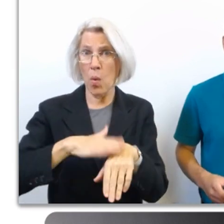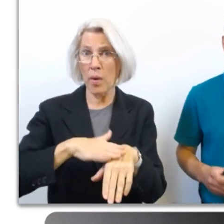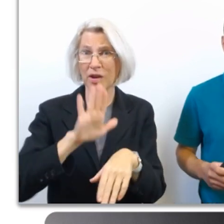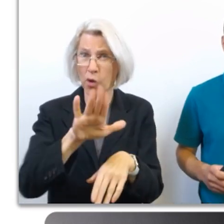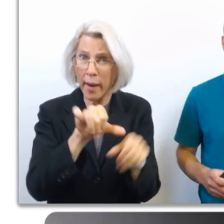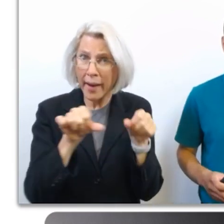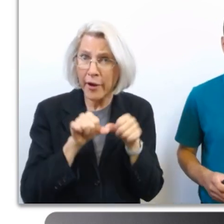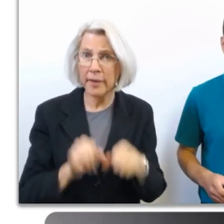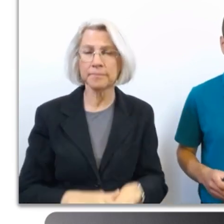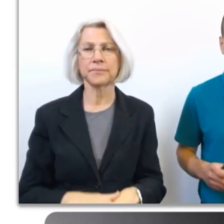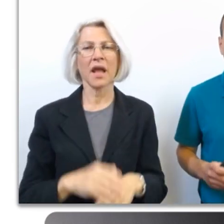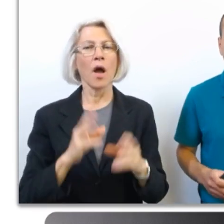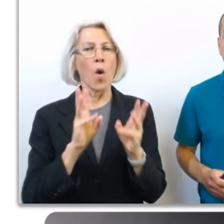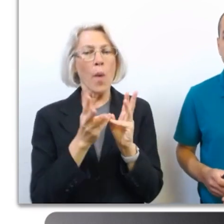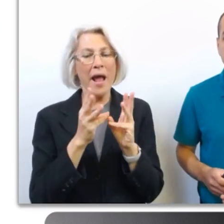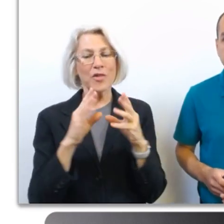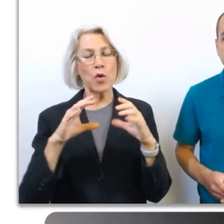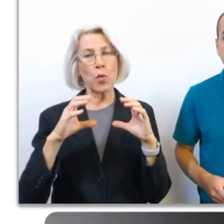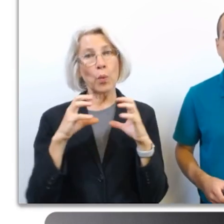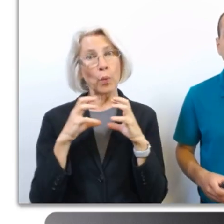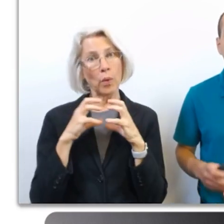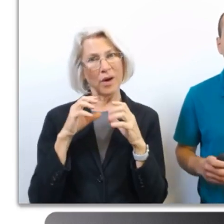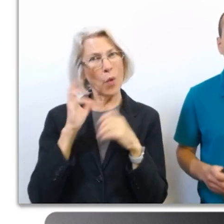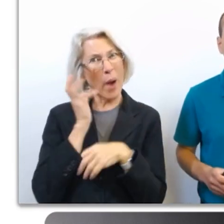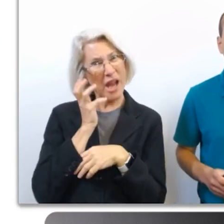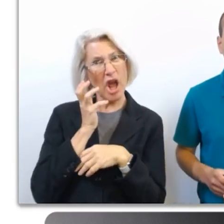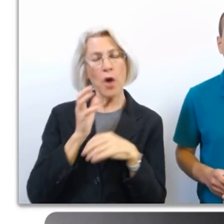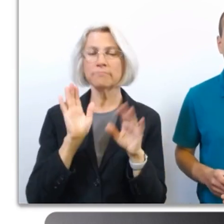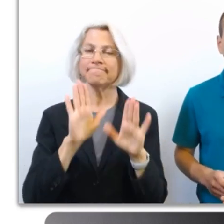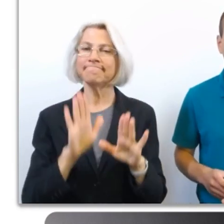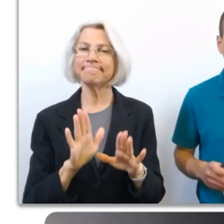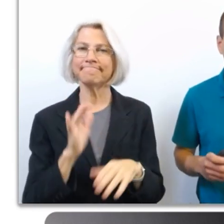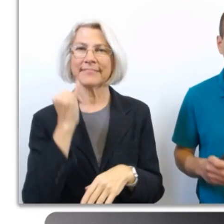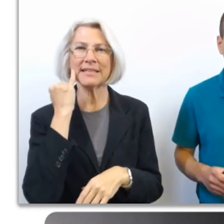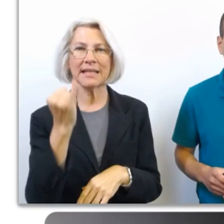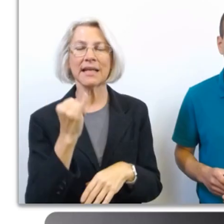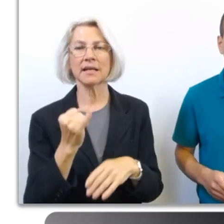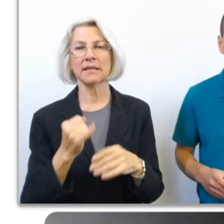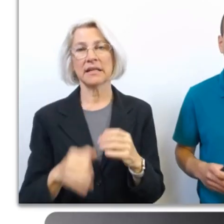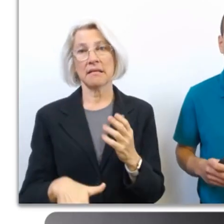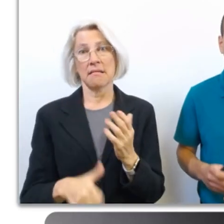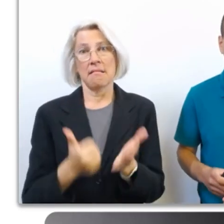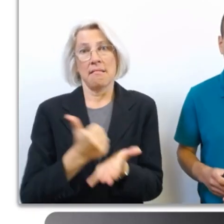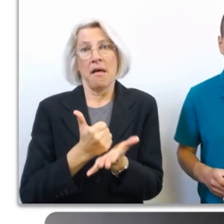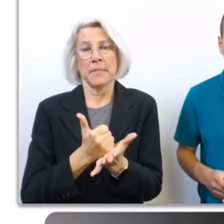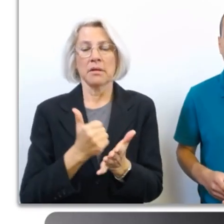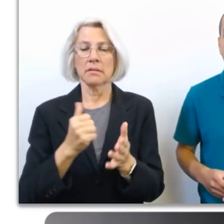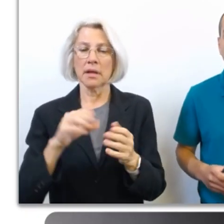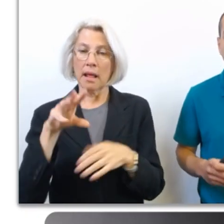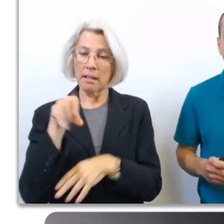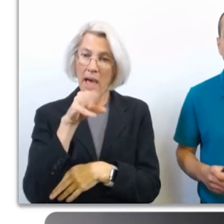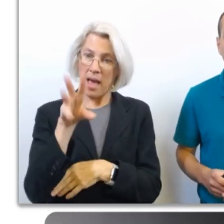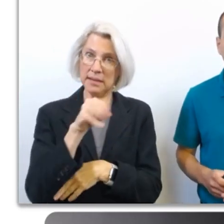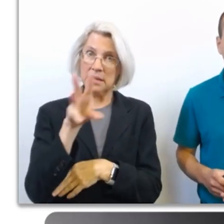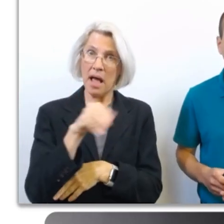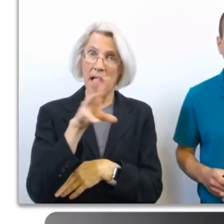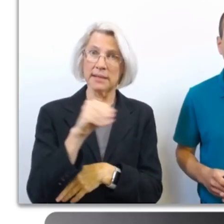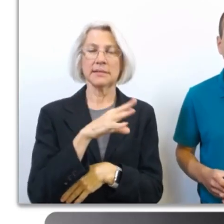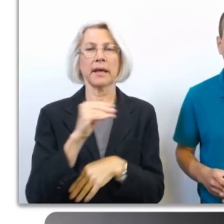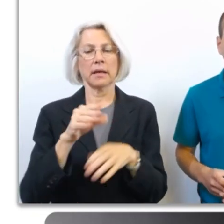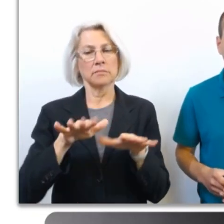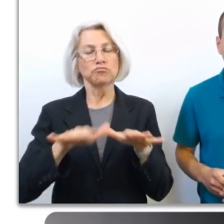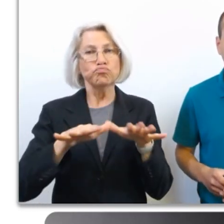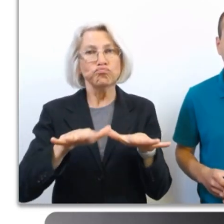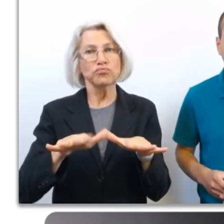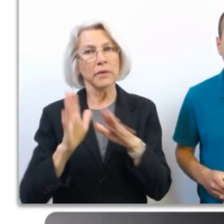A weather radio is a great option, and assistive technology such as strobe lights and pillow shakers are available for the deaf